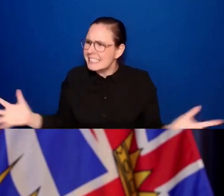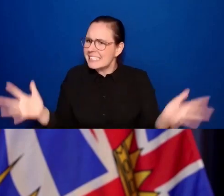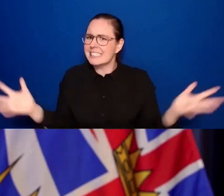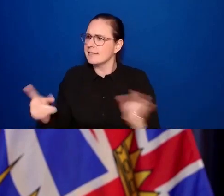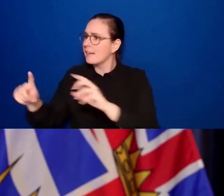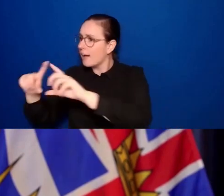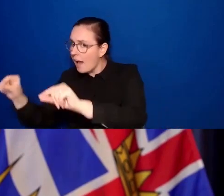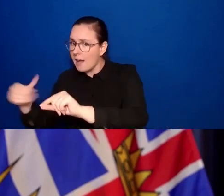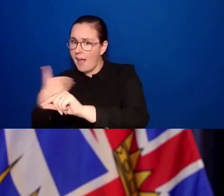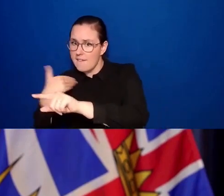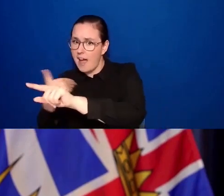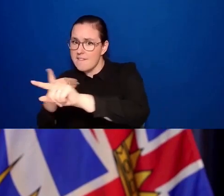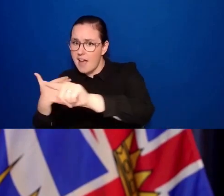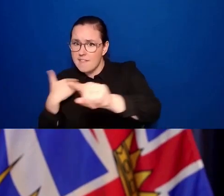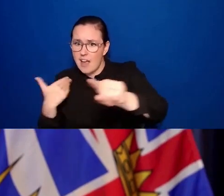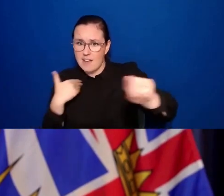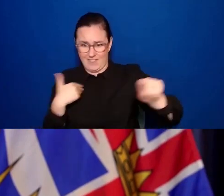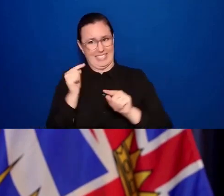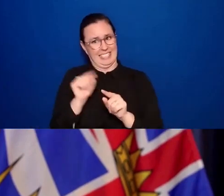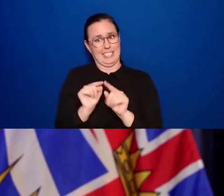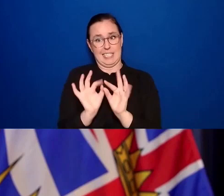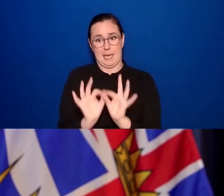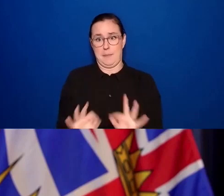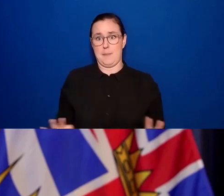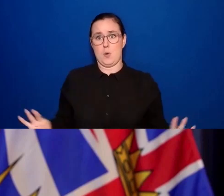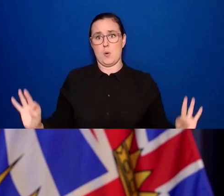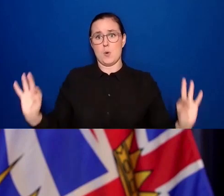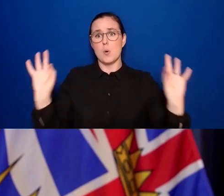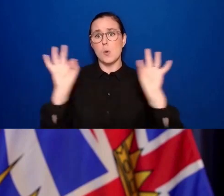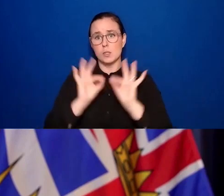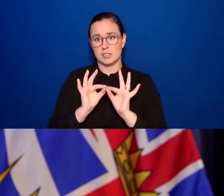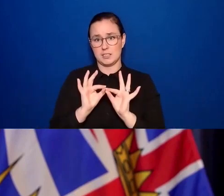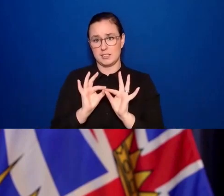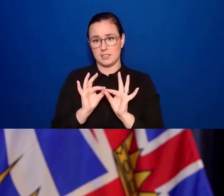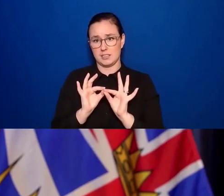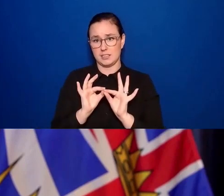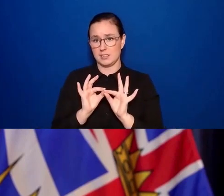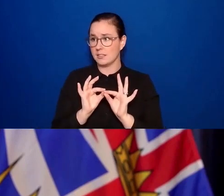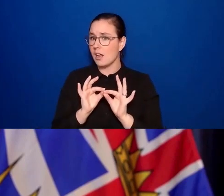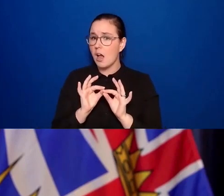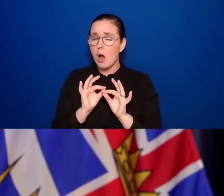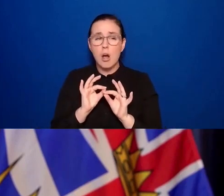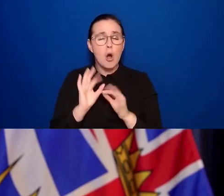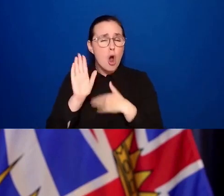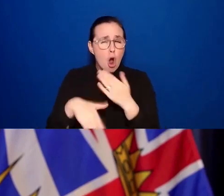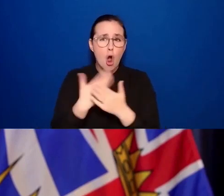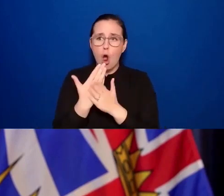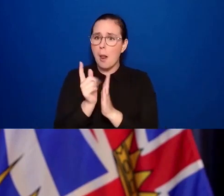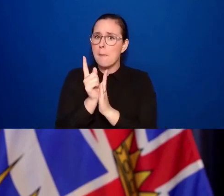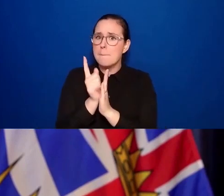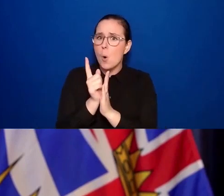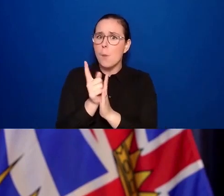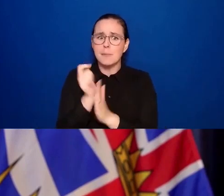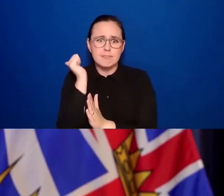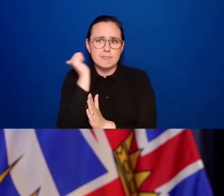initiative at a key moment in our BC pandemic. And getting it is a step that we're all taking together. One that